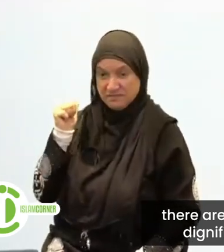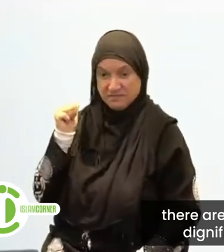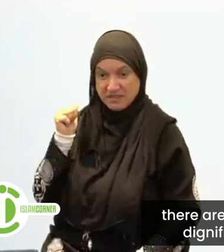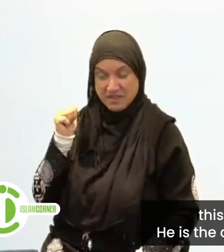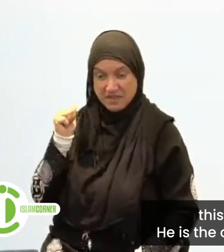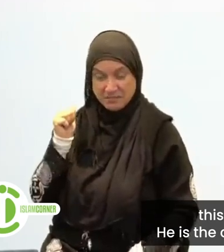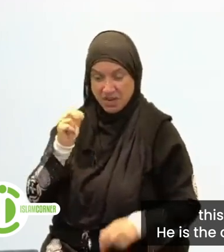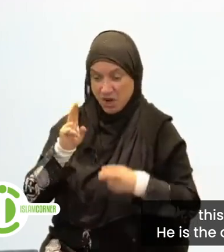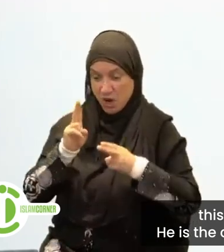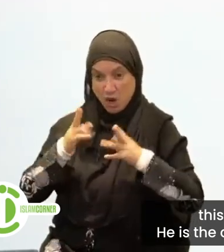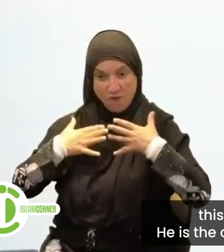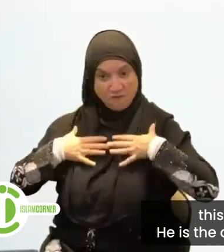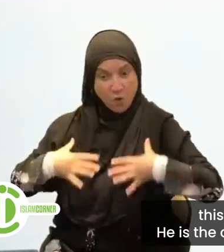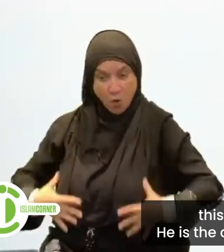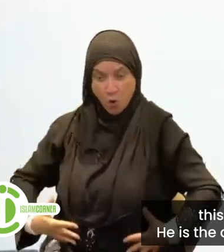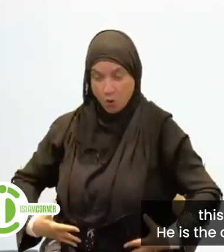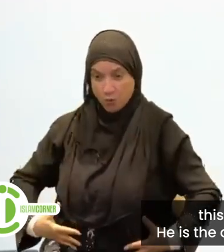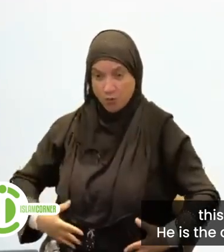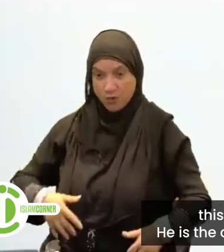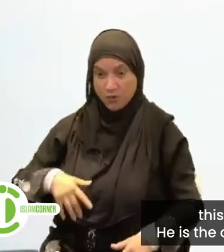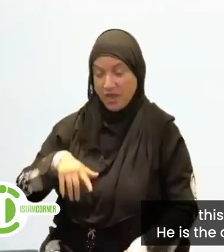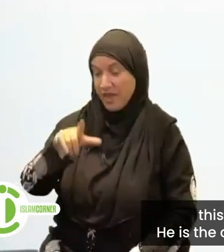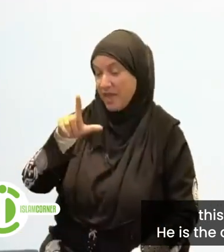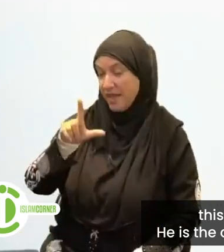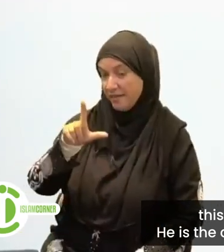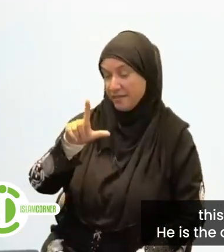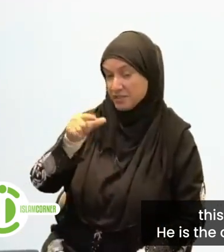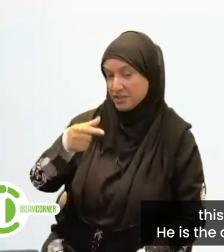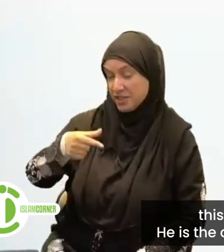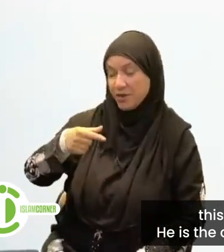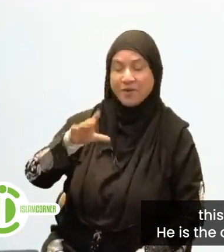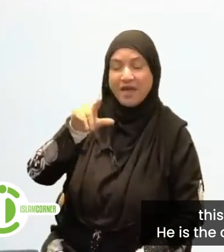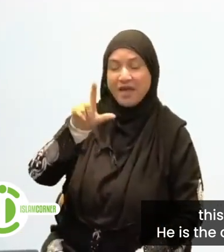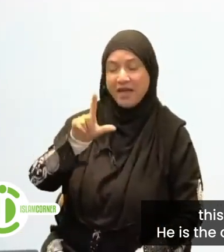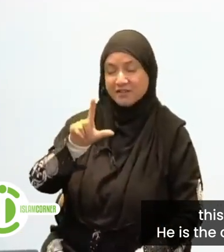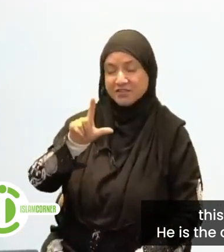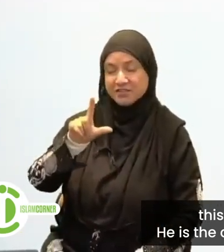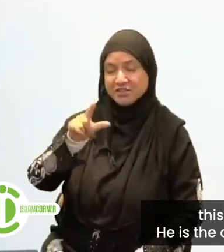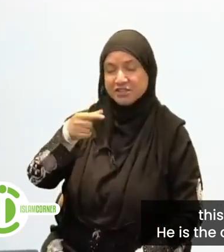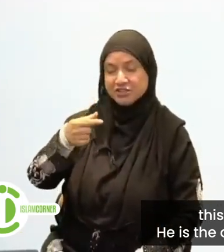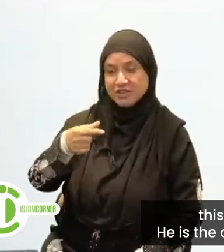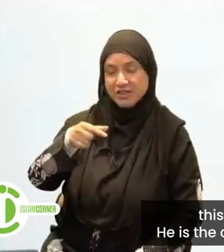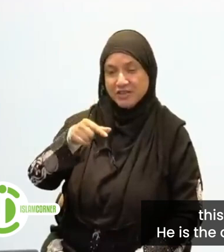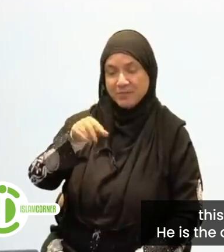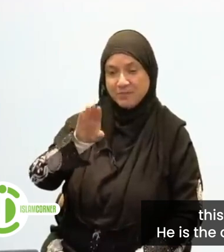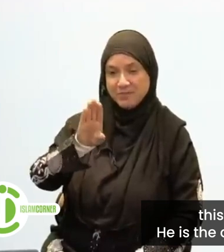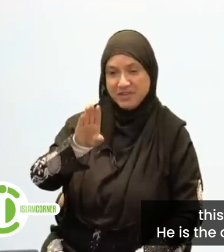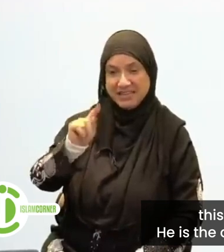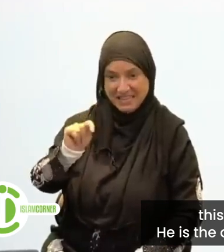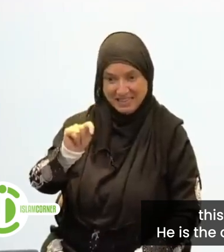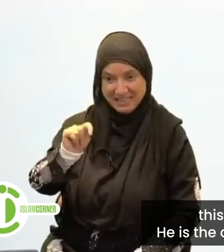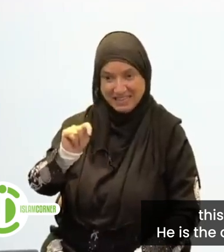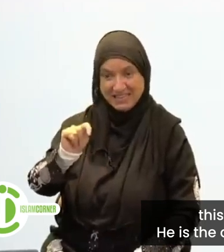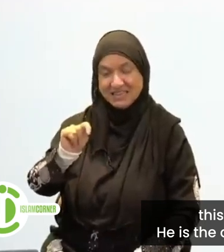said, I have Dean. This is my Dean. Yet he's the problem. He's the one being